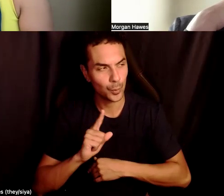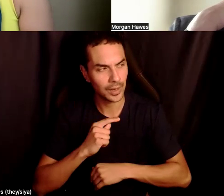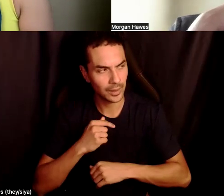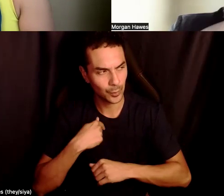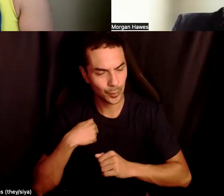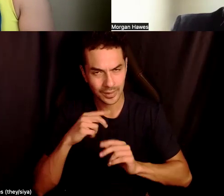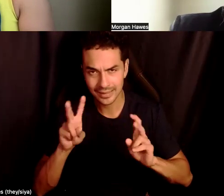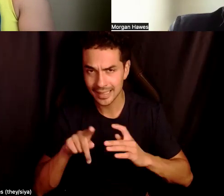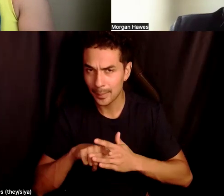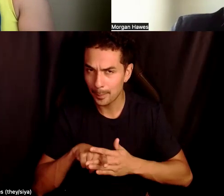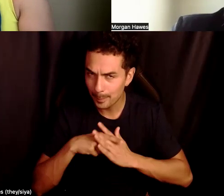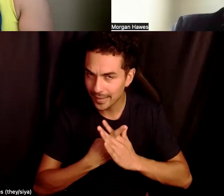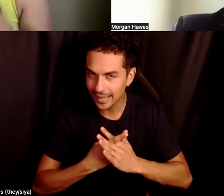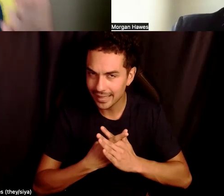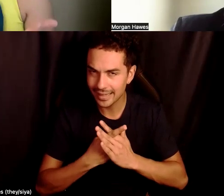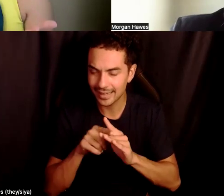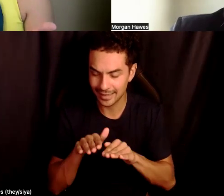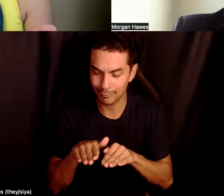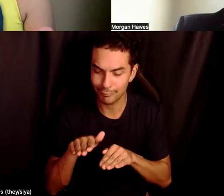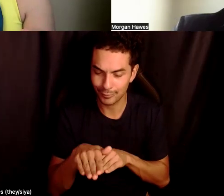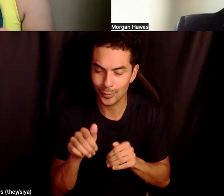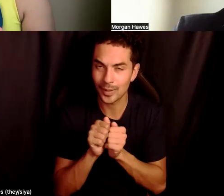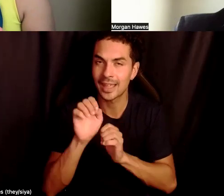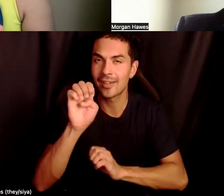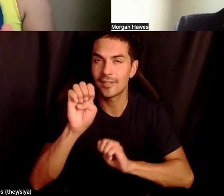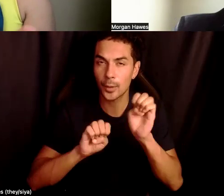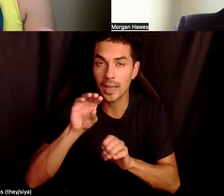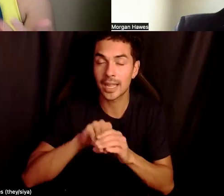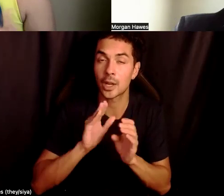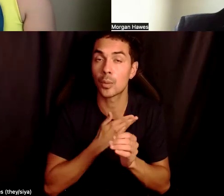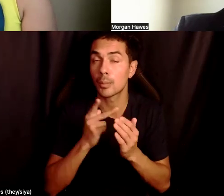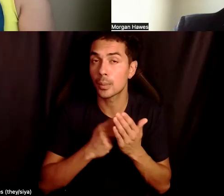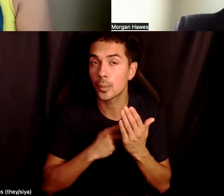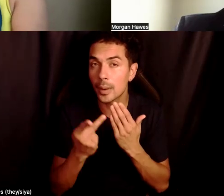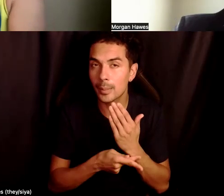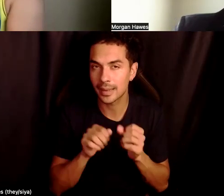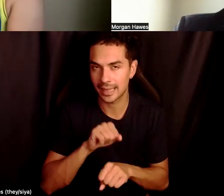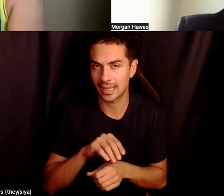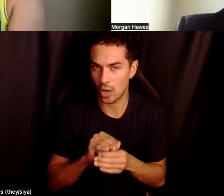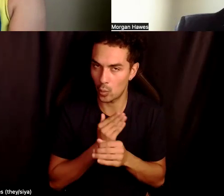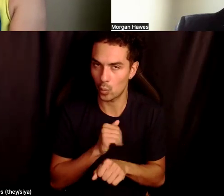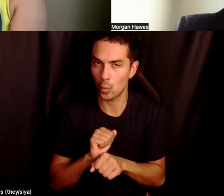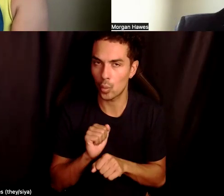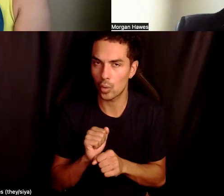with, um, with evaluation in our programs, in, in the work that we're doing.